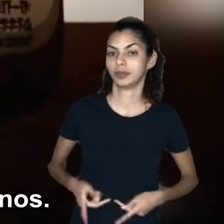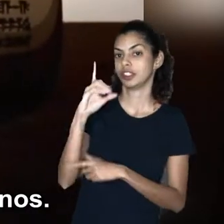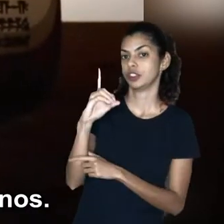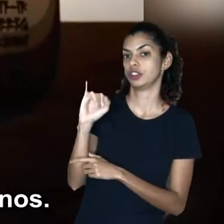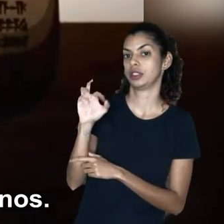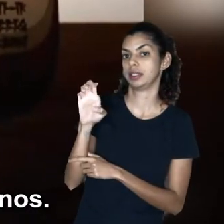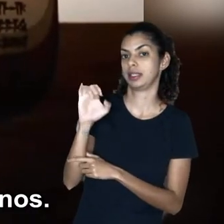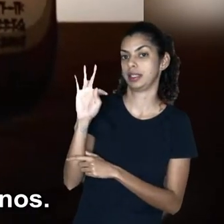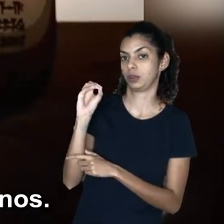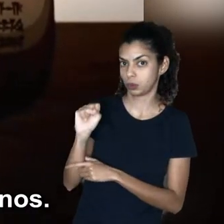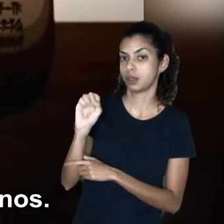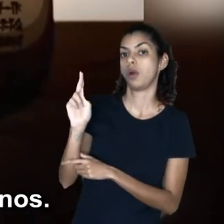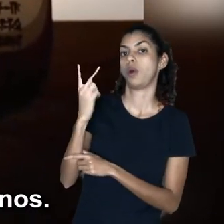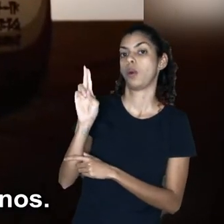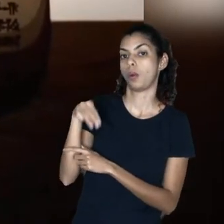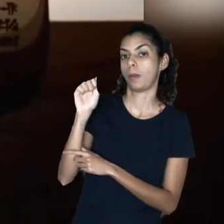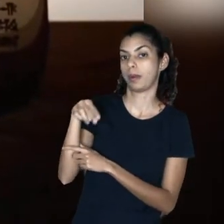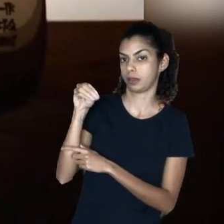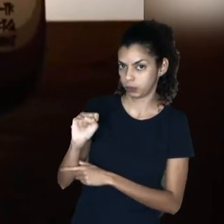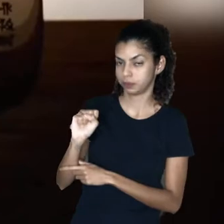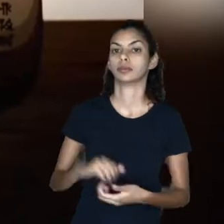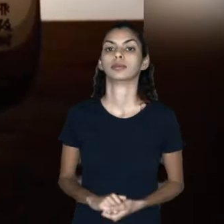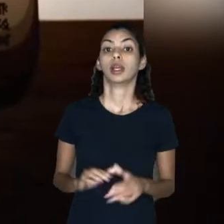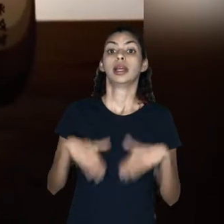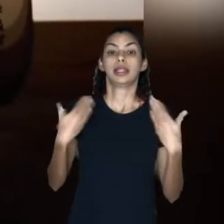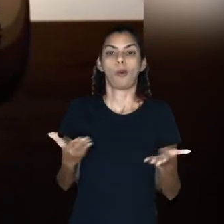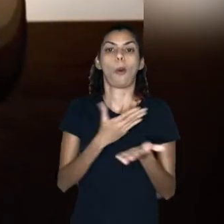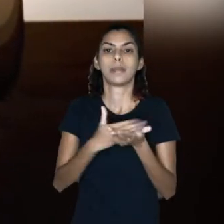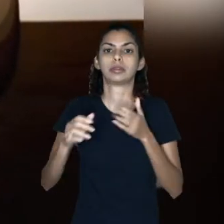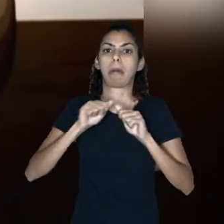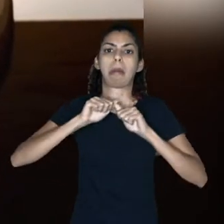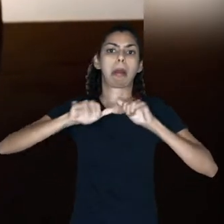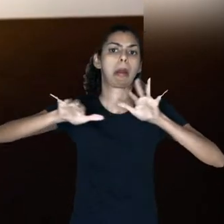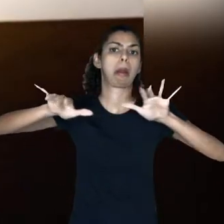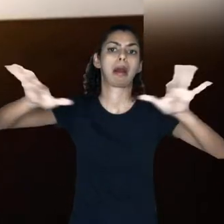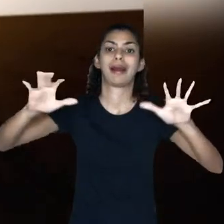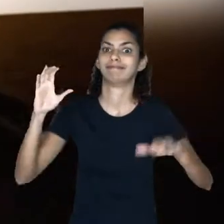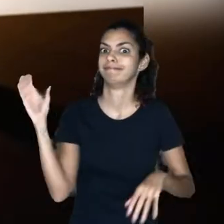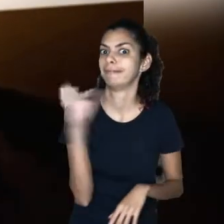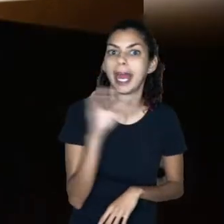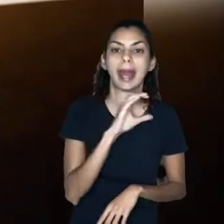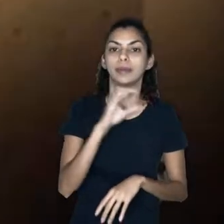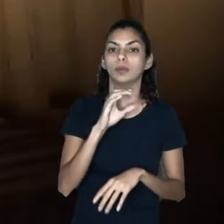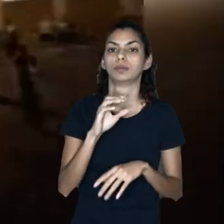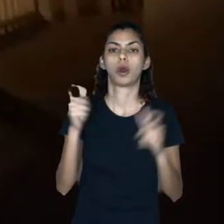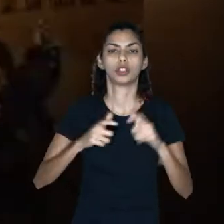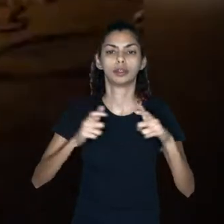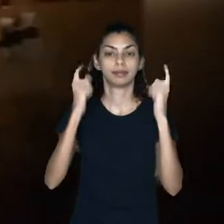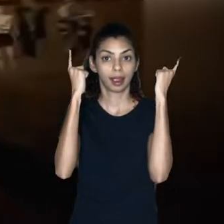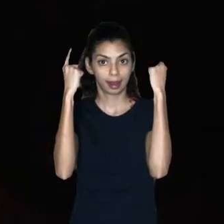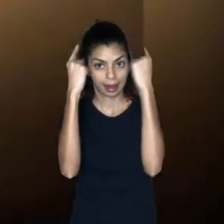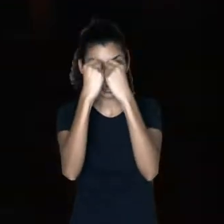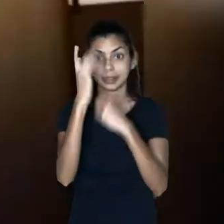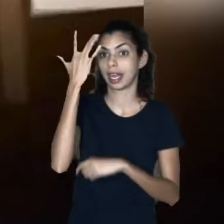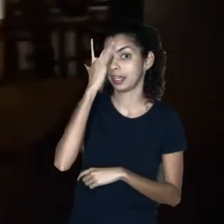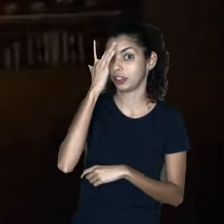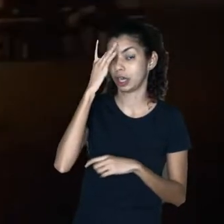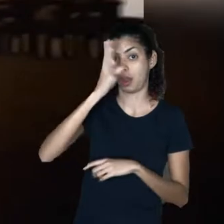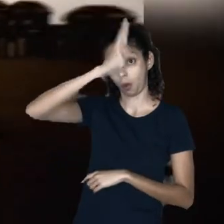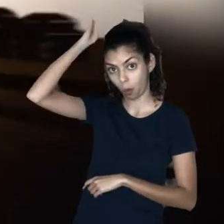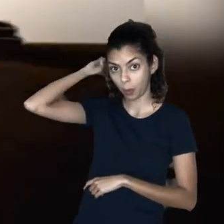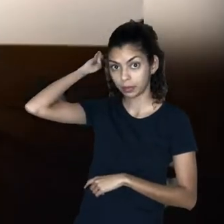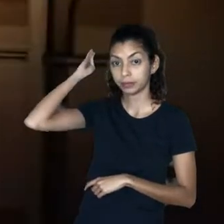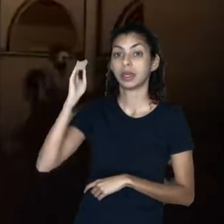rights were born. The idea spread quickly. To Greece, to India,